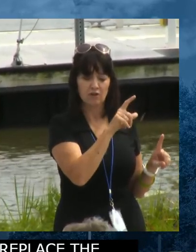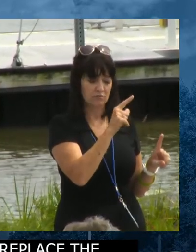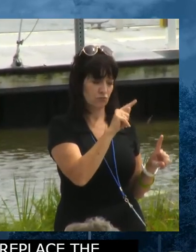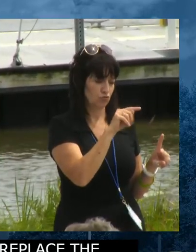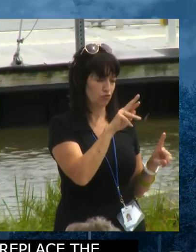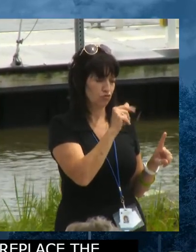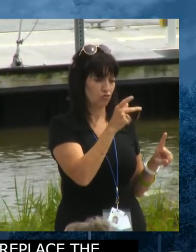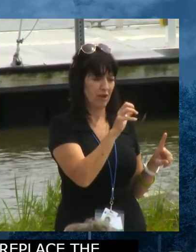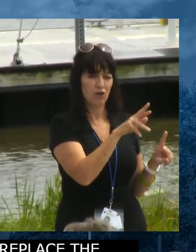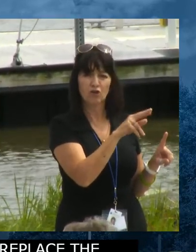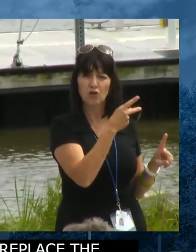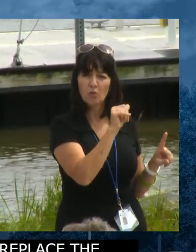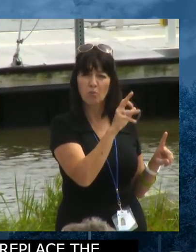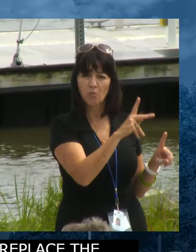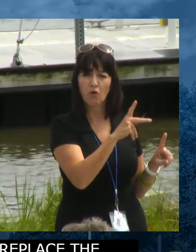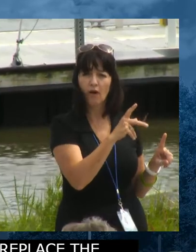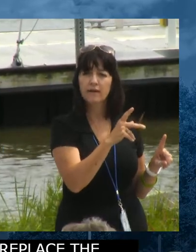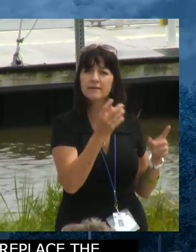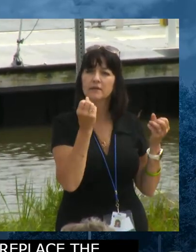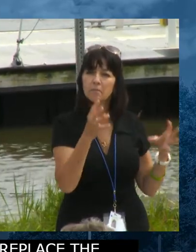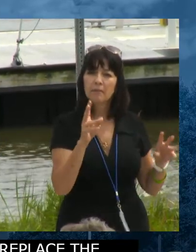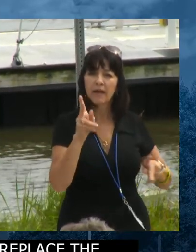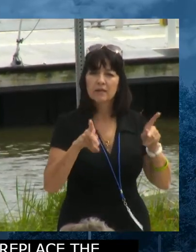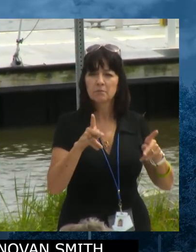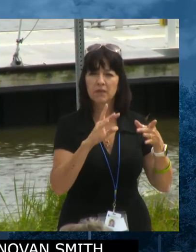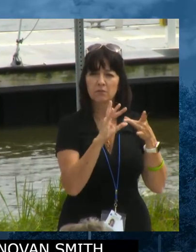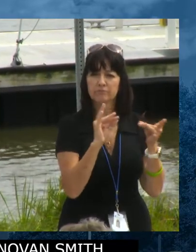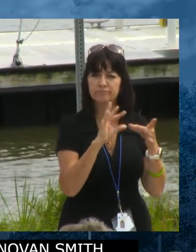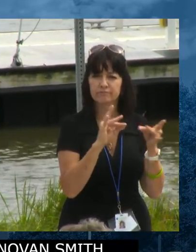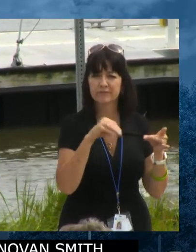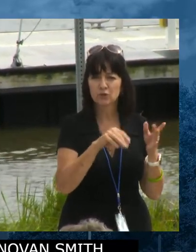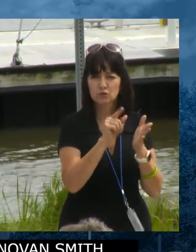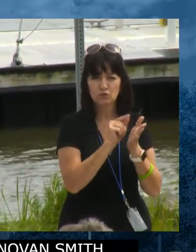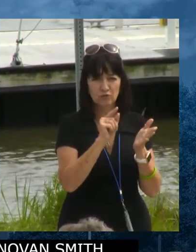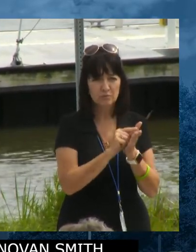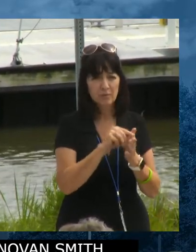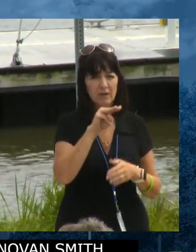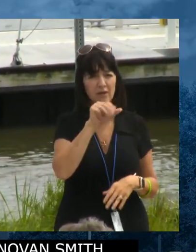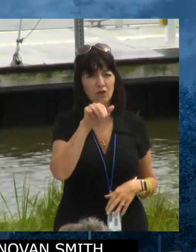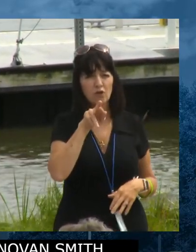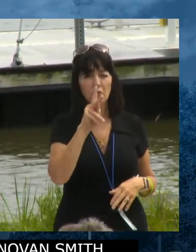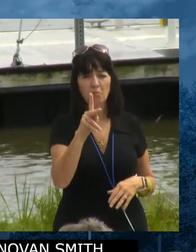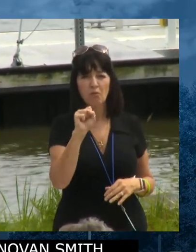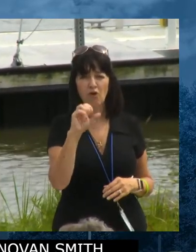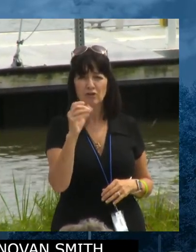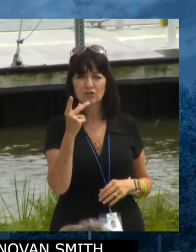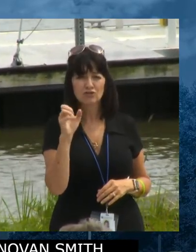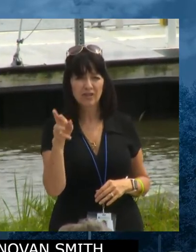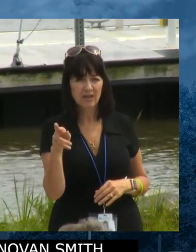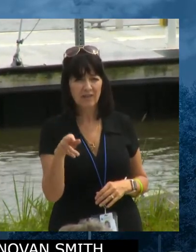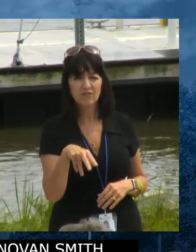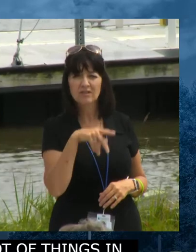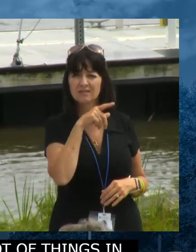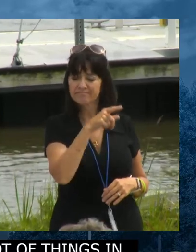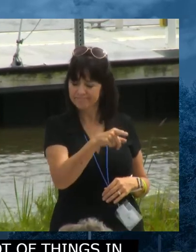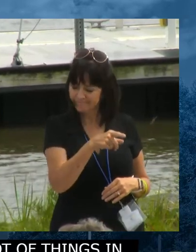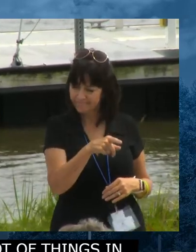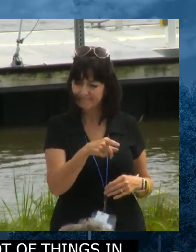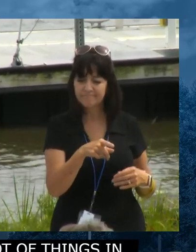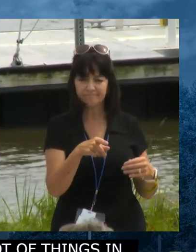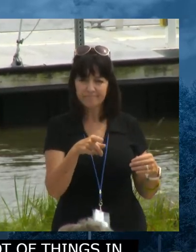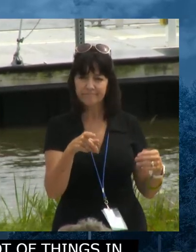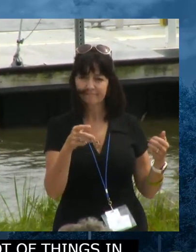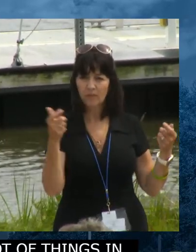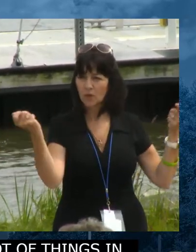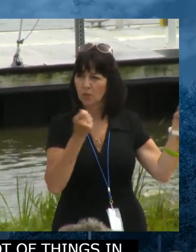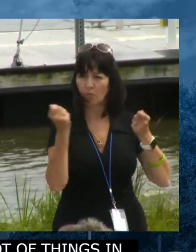lot of things in the newspaper lately. I'd thank Mark Schaefer. He's a councilman for the county. He's really gotten things kind of stirred up and looked at.